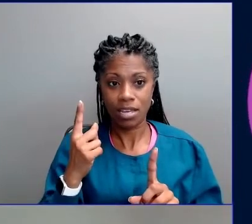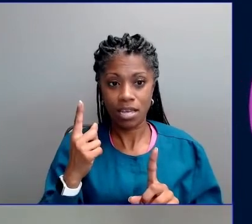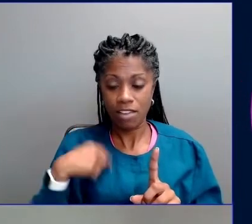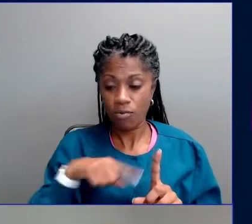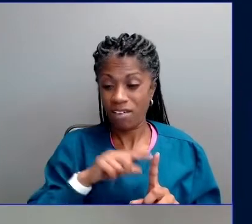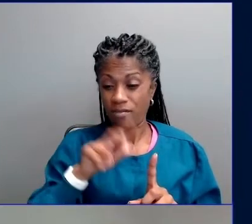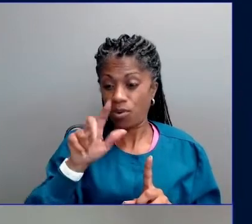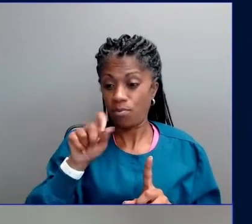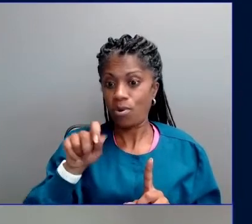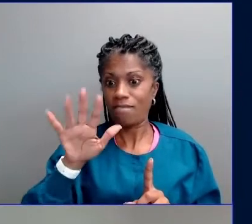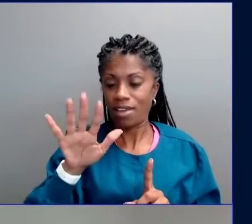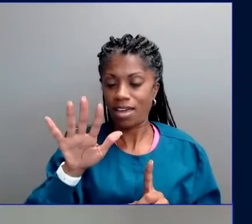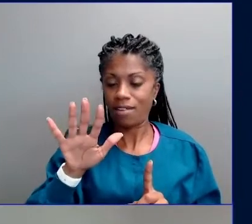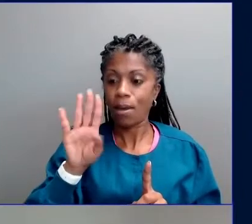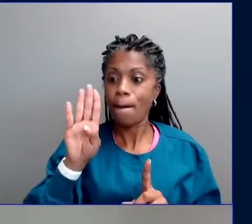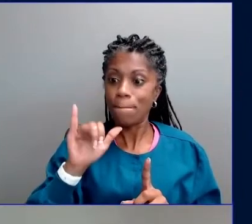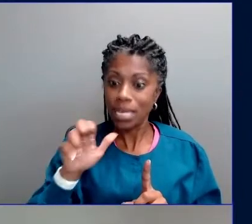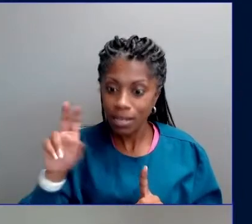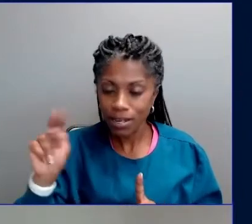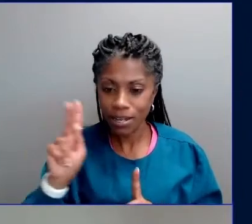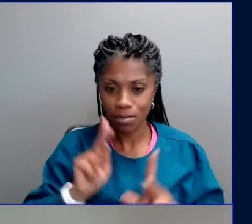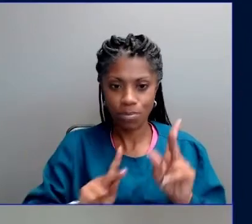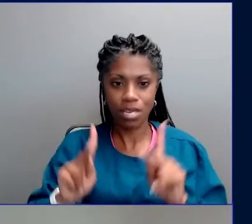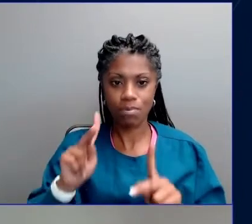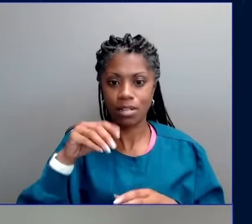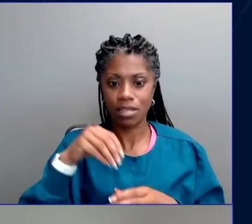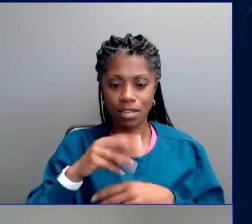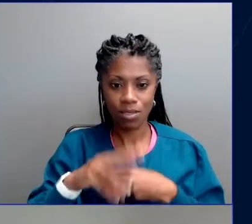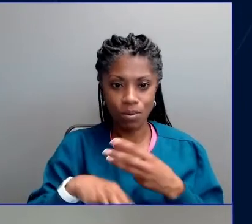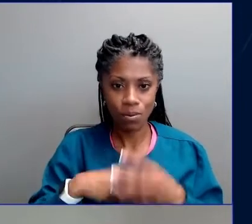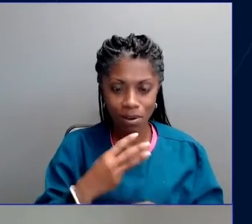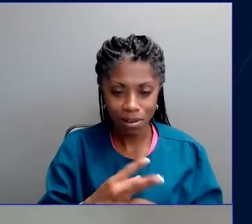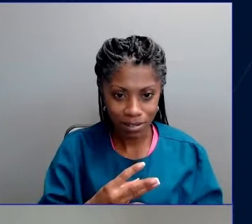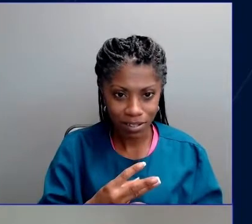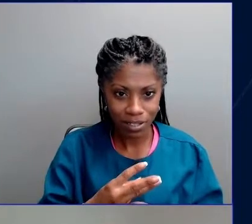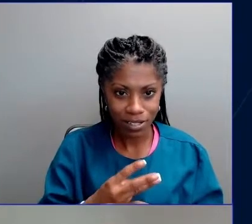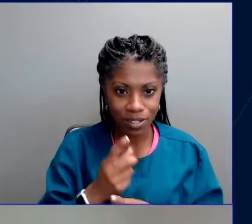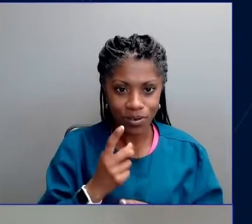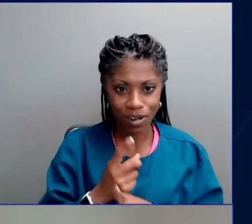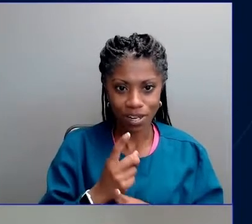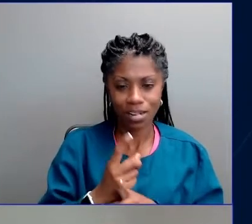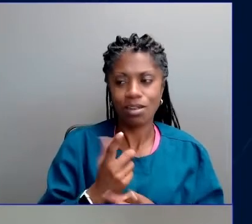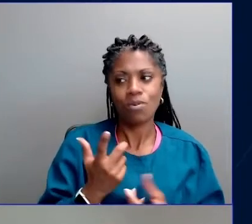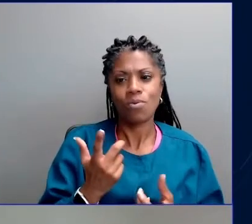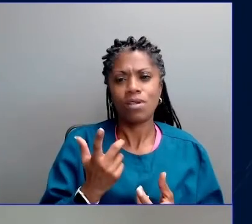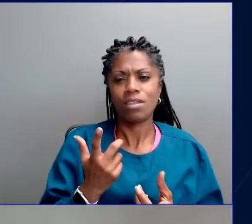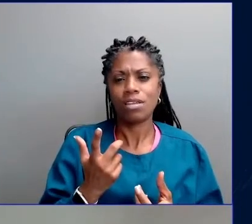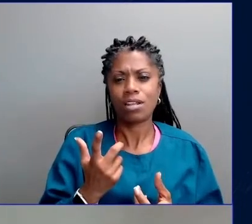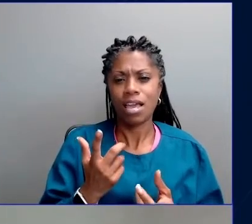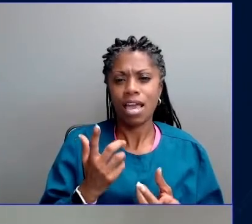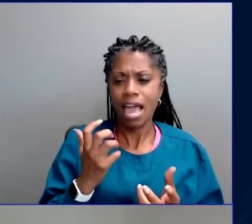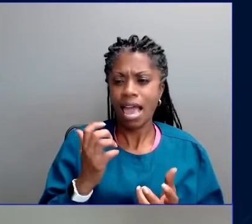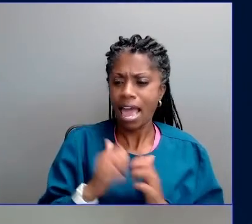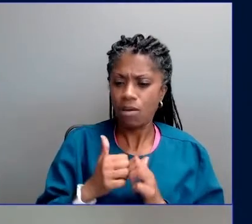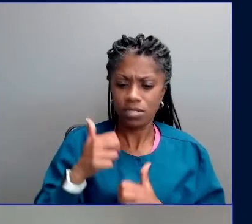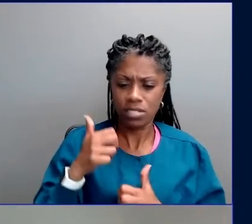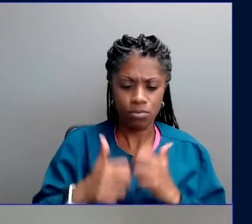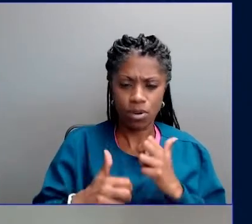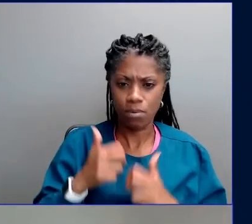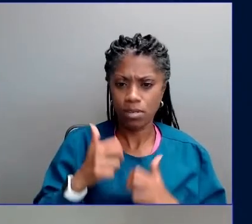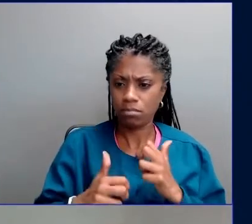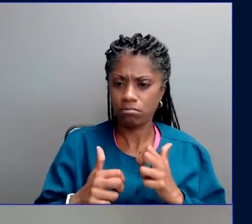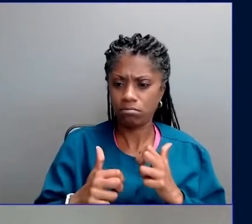we have contributed only 7% to this problem. Yet climate change disproportionately